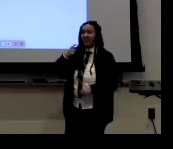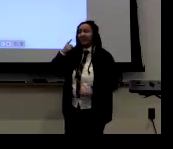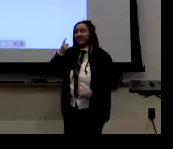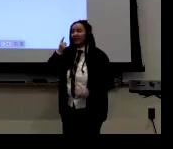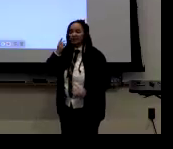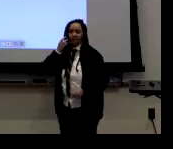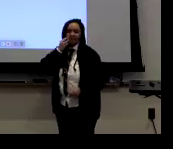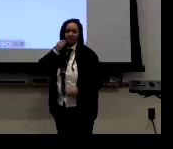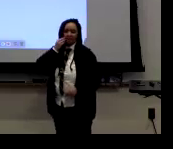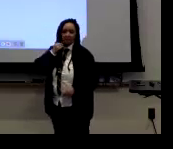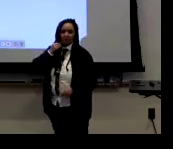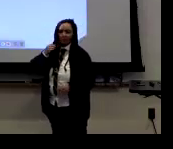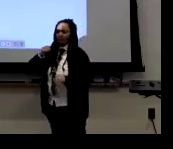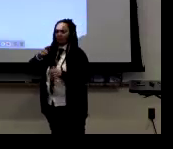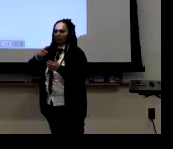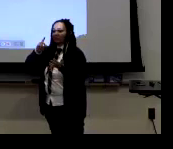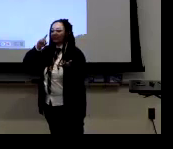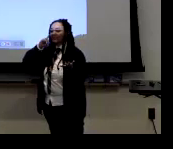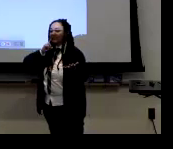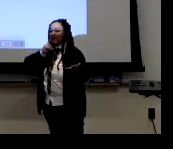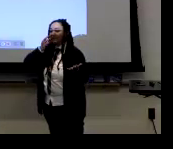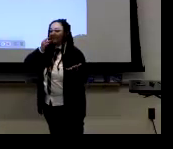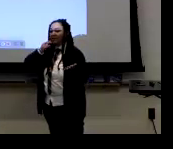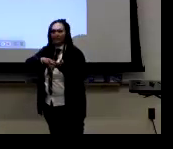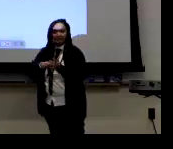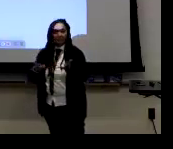think it's really important to use the lens of experience.